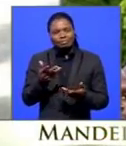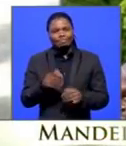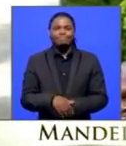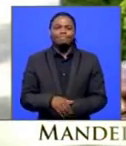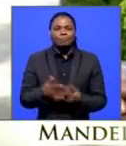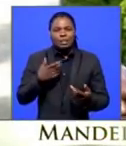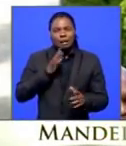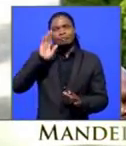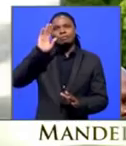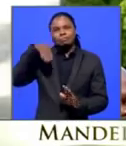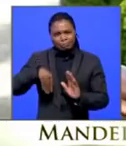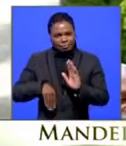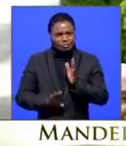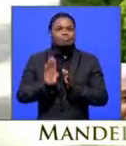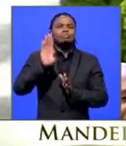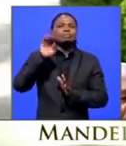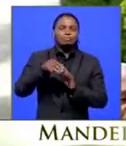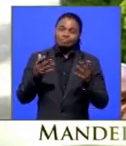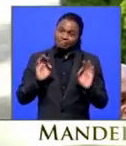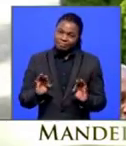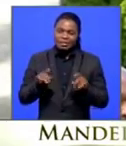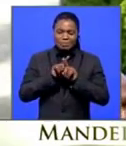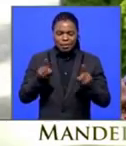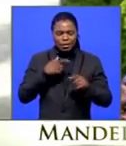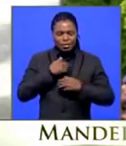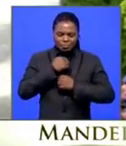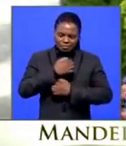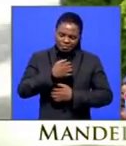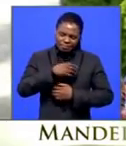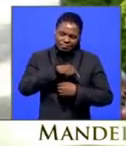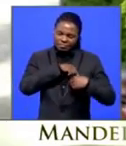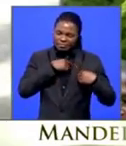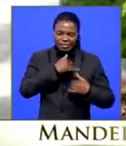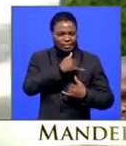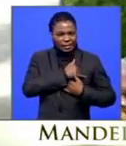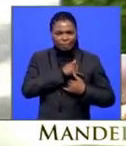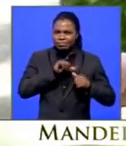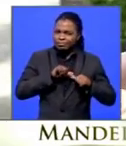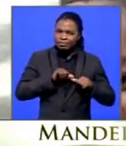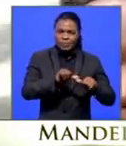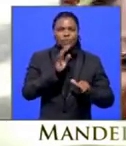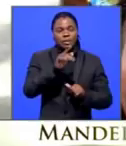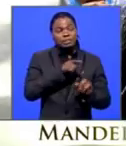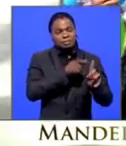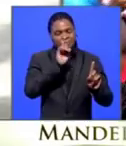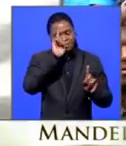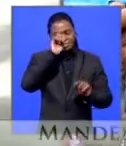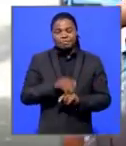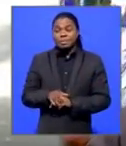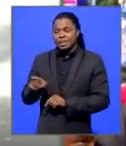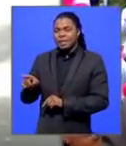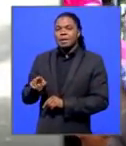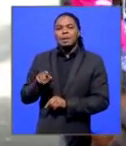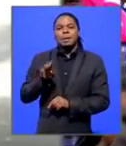It's kind of a roller coaster, but certainly he will remain close in our hearts forever. Thank you so much, Matthew Booth. That was Matthew